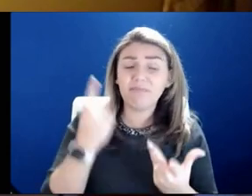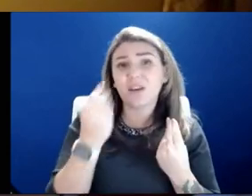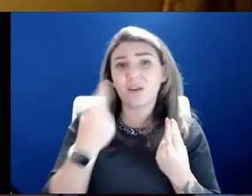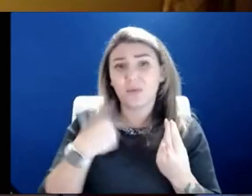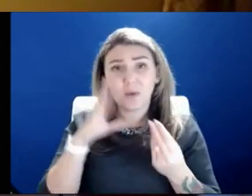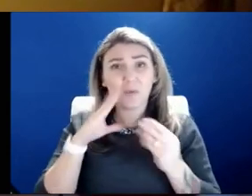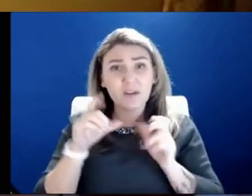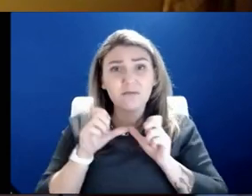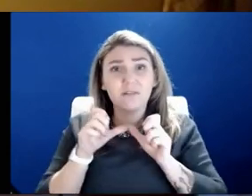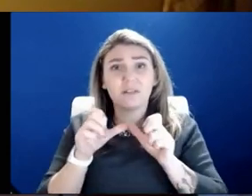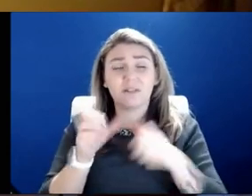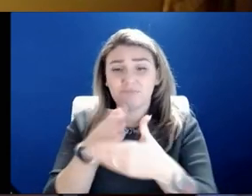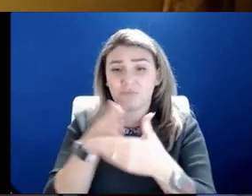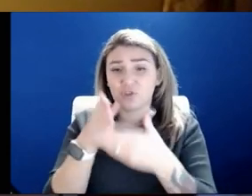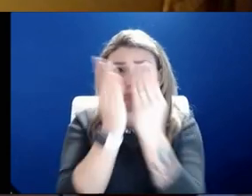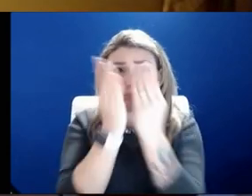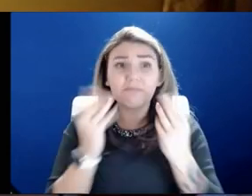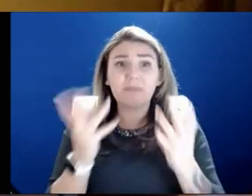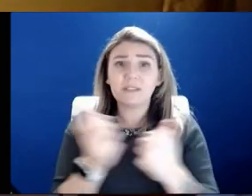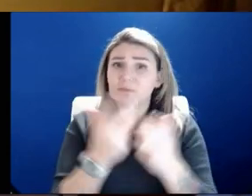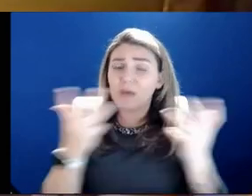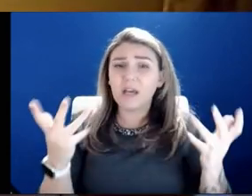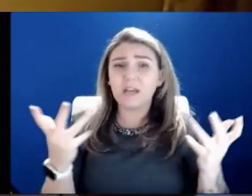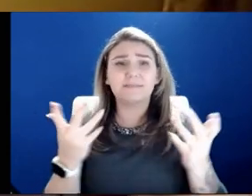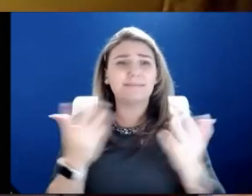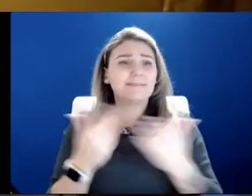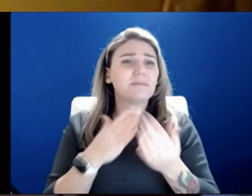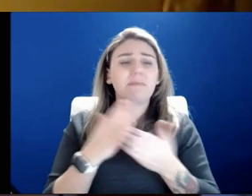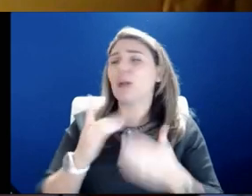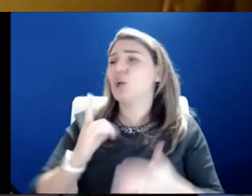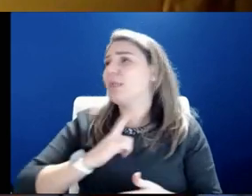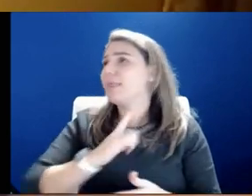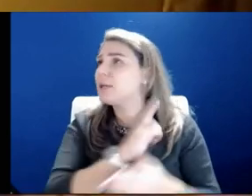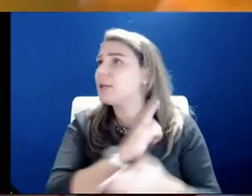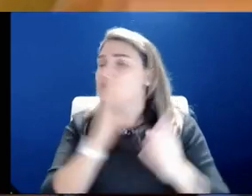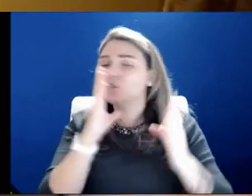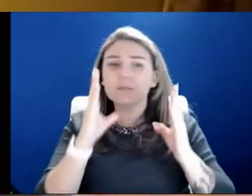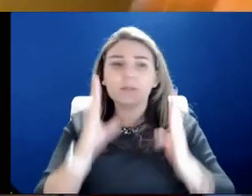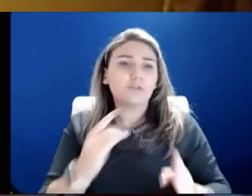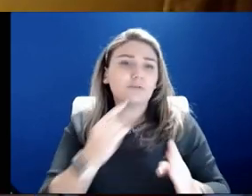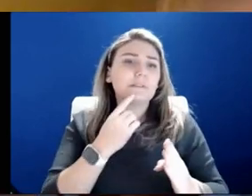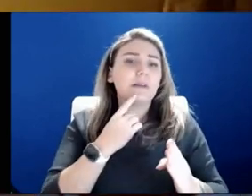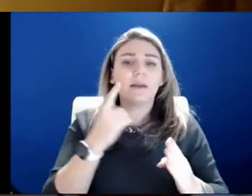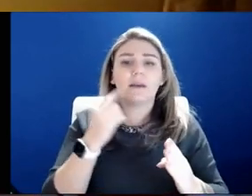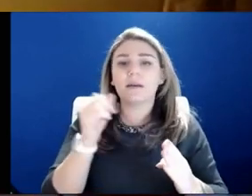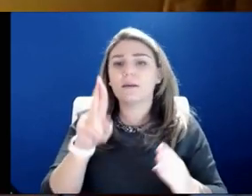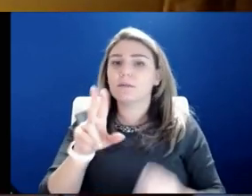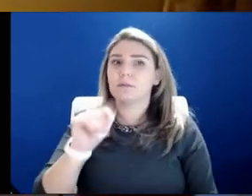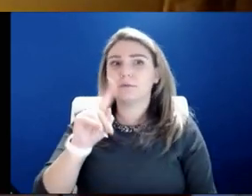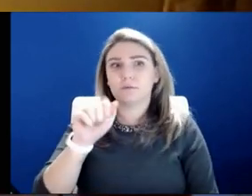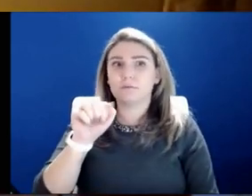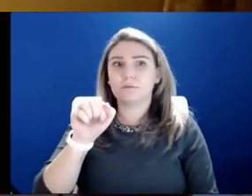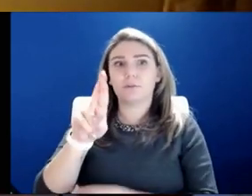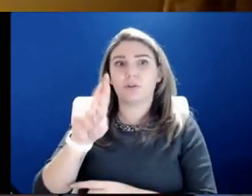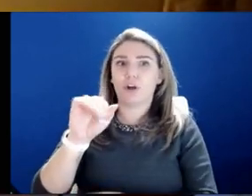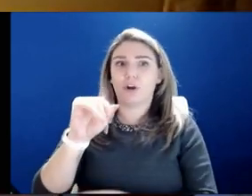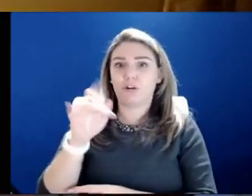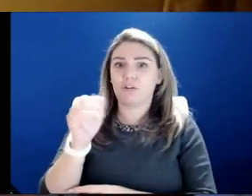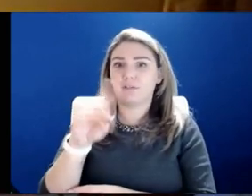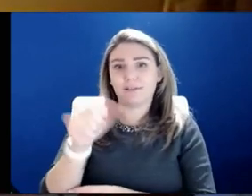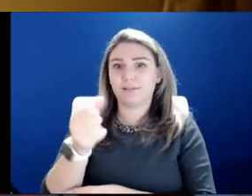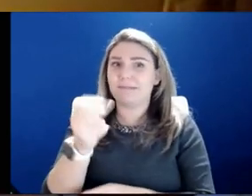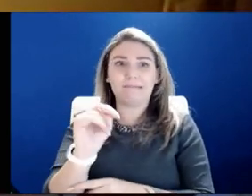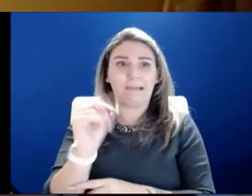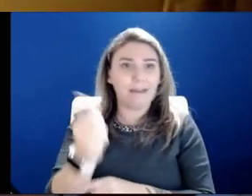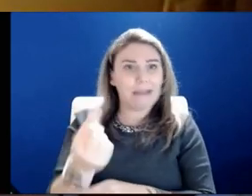to share that as much as we can, no matter what legislators say or Tucker Carlson or anybody else. so, you know, that's why